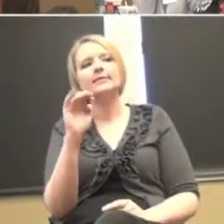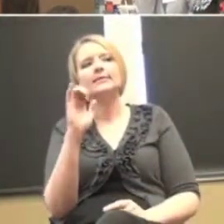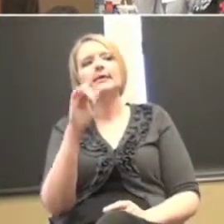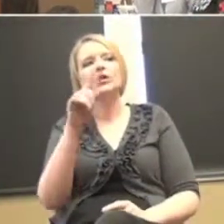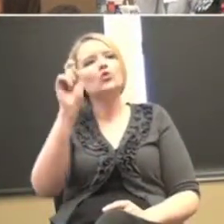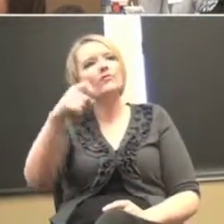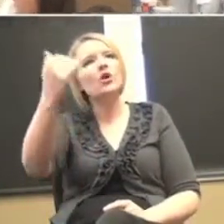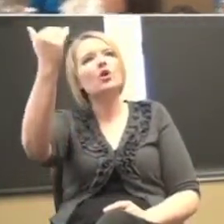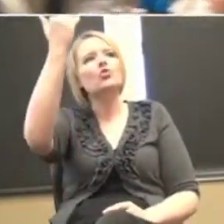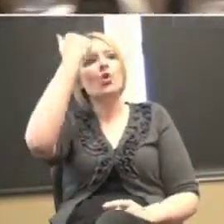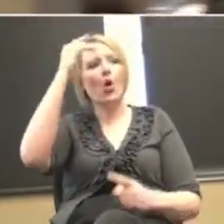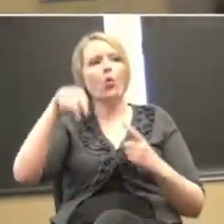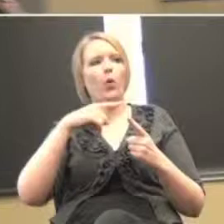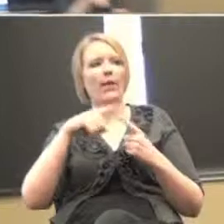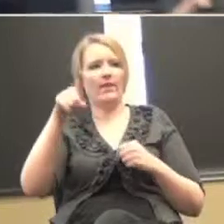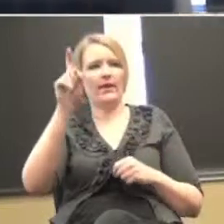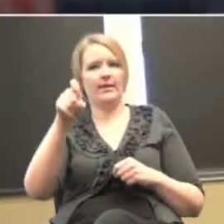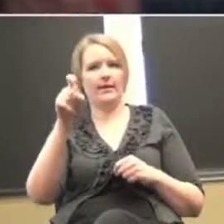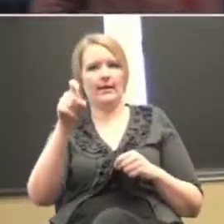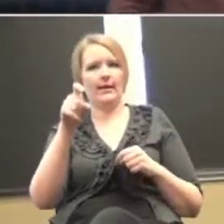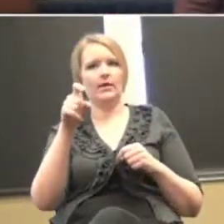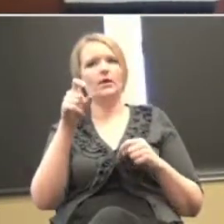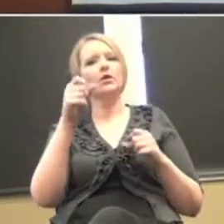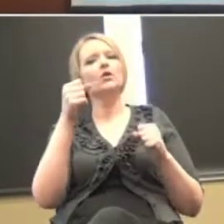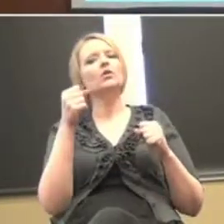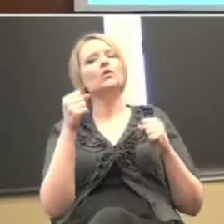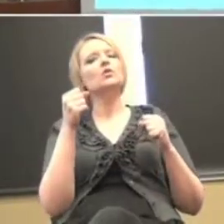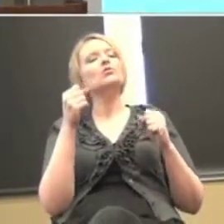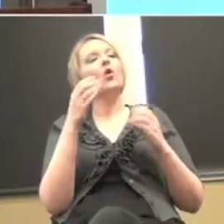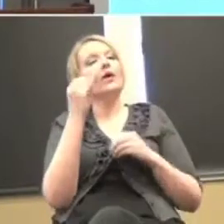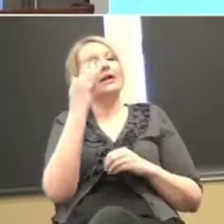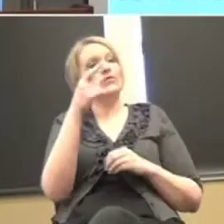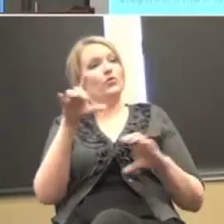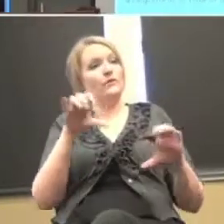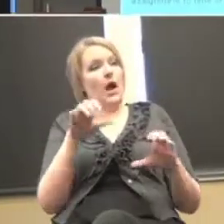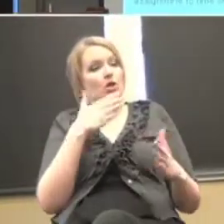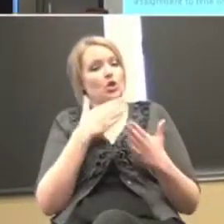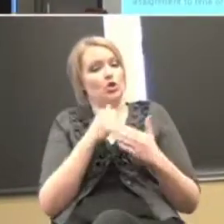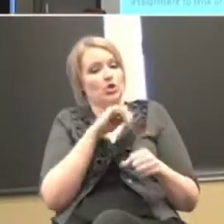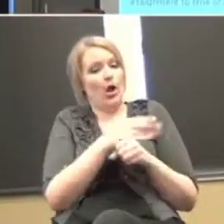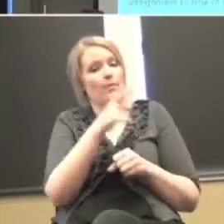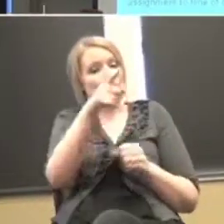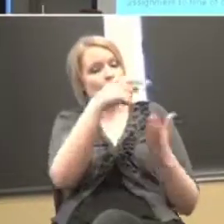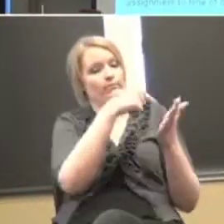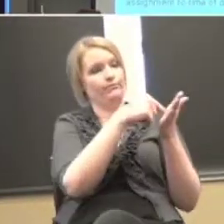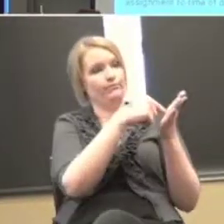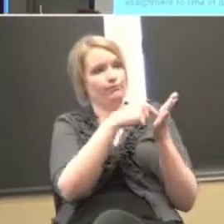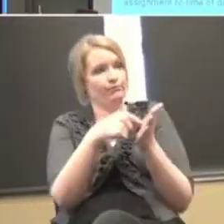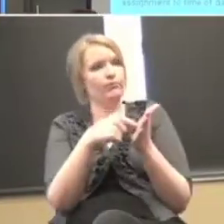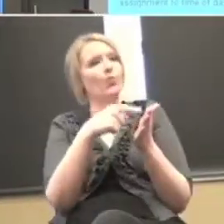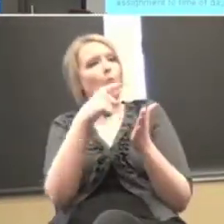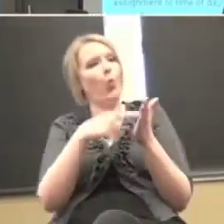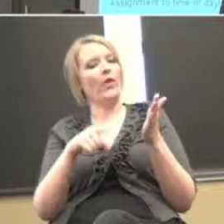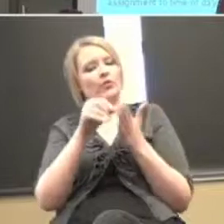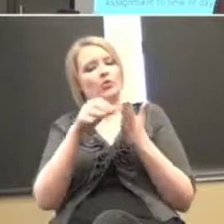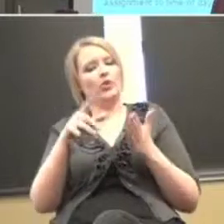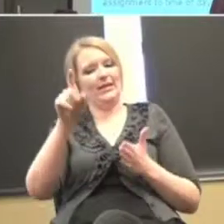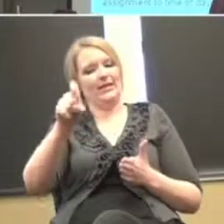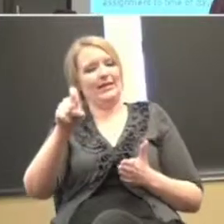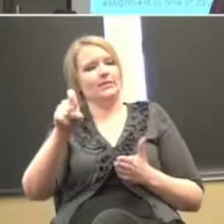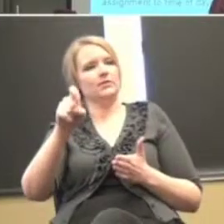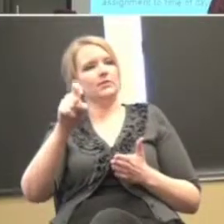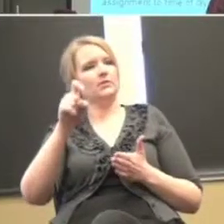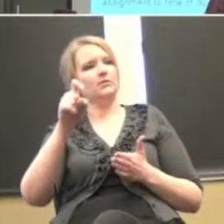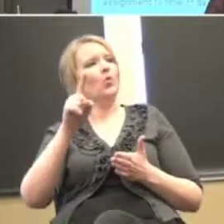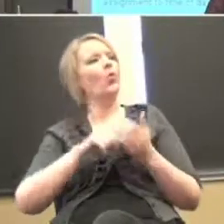So if you've got a good it should be spelled if you've done a good job and you've identified what the student needs as far as supports based upon